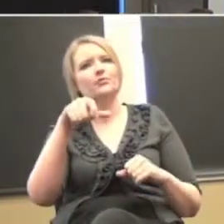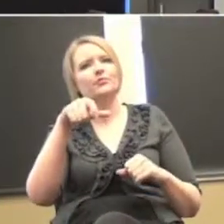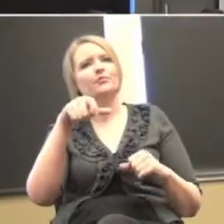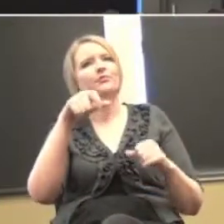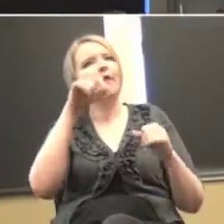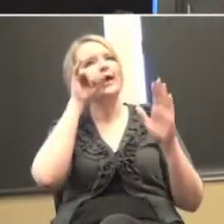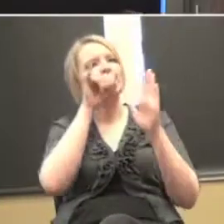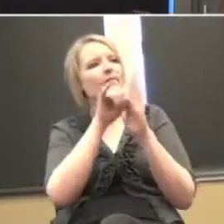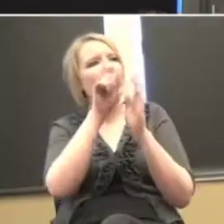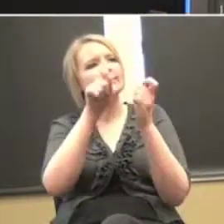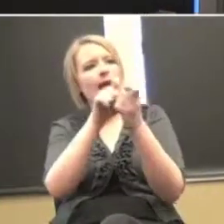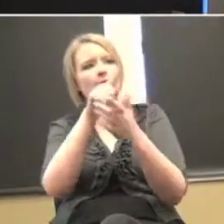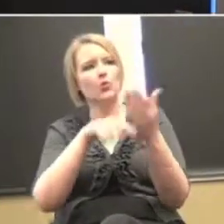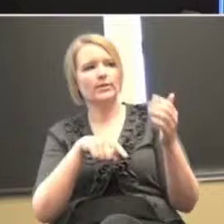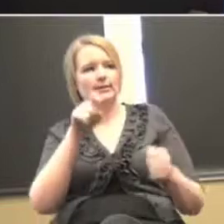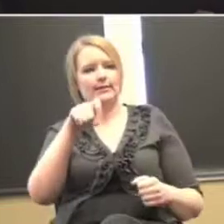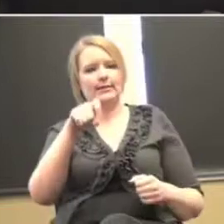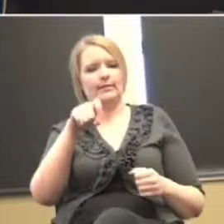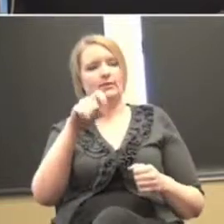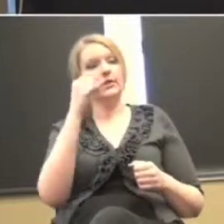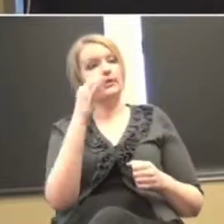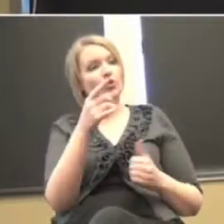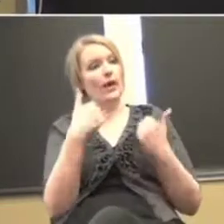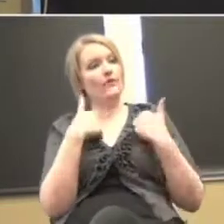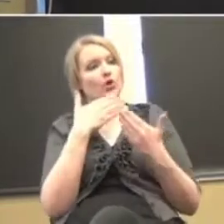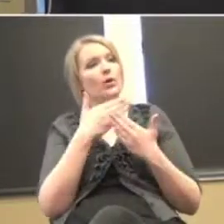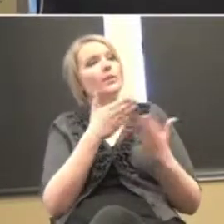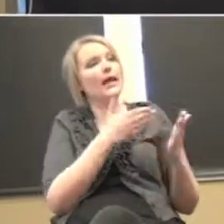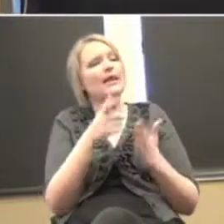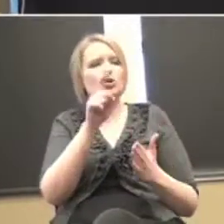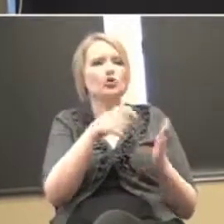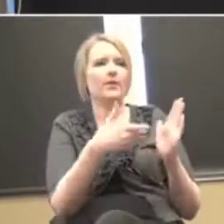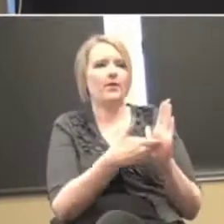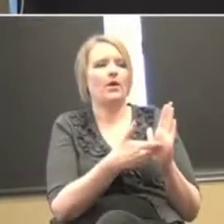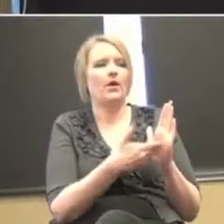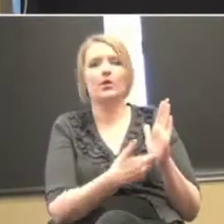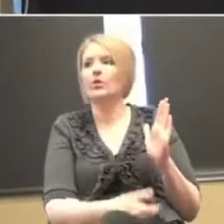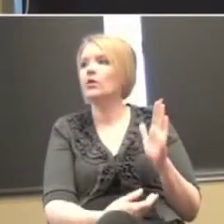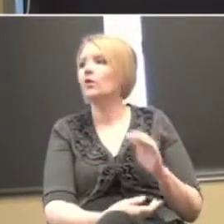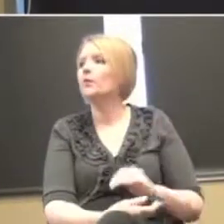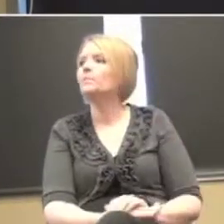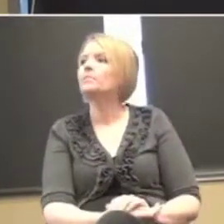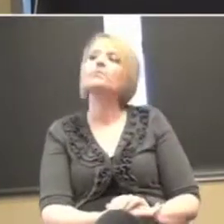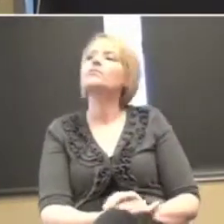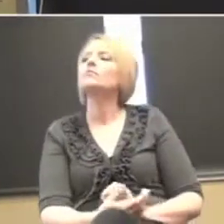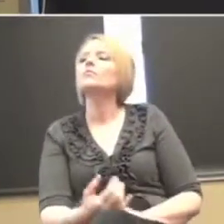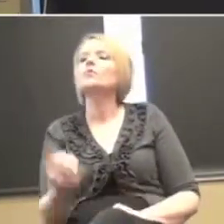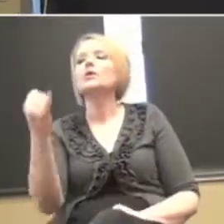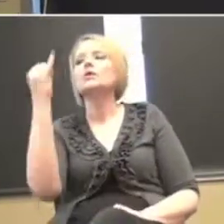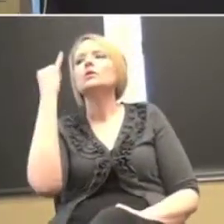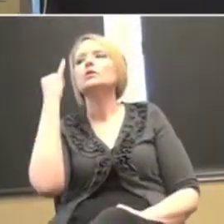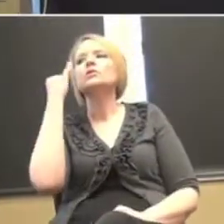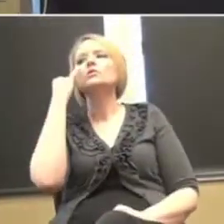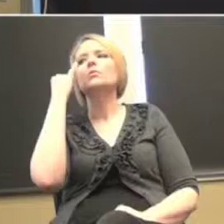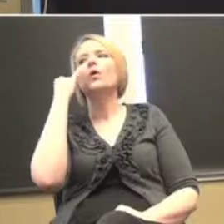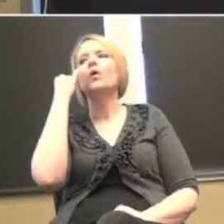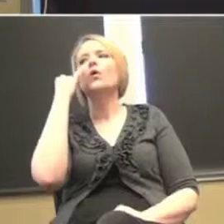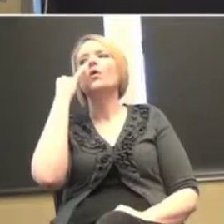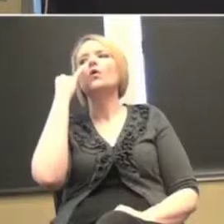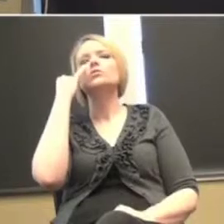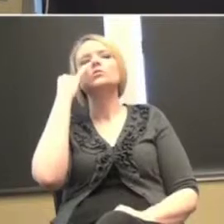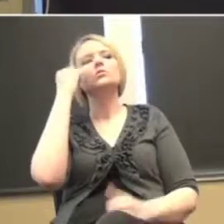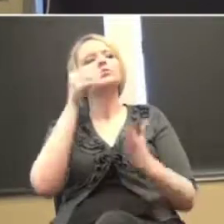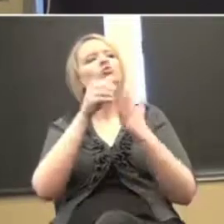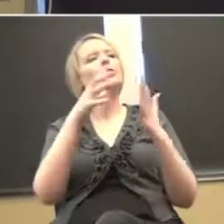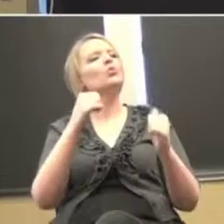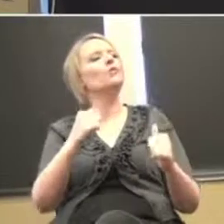needed. that's true if you've got a good plan it should be there. What do you do if the student refuses to go to the alternate location and have the test read?